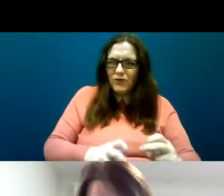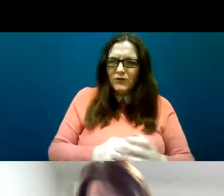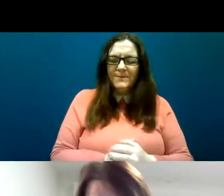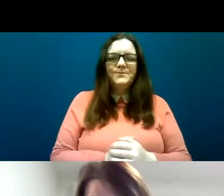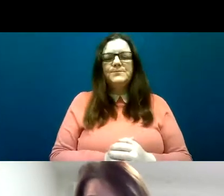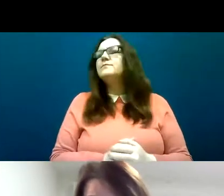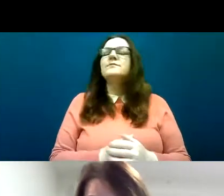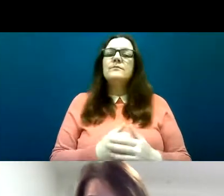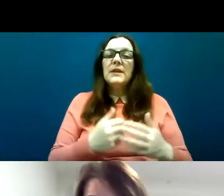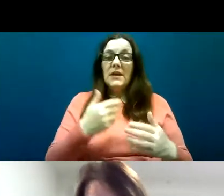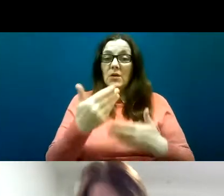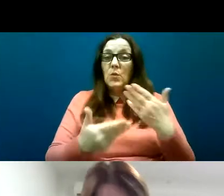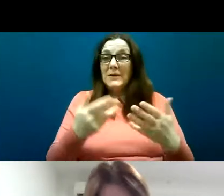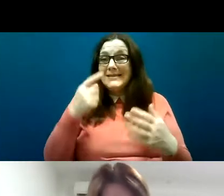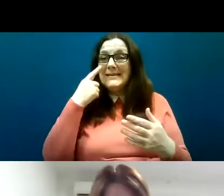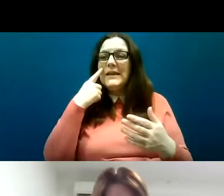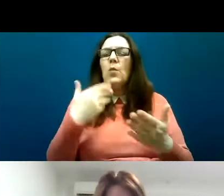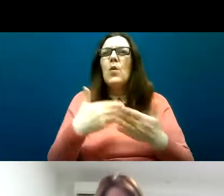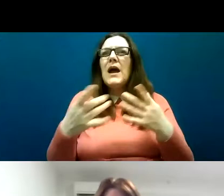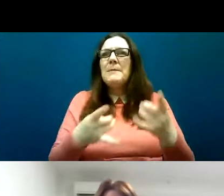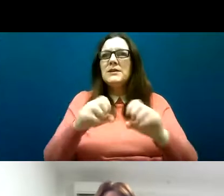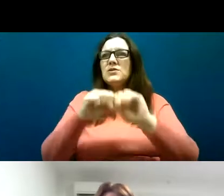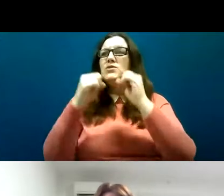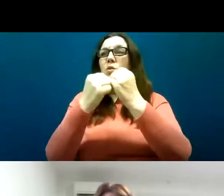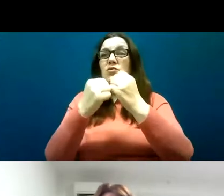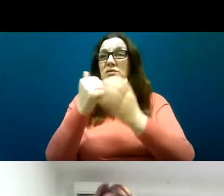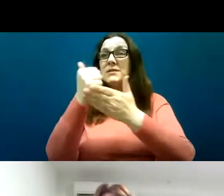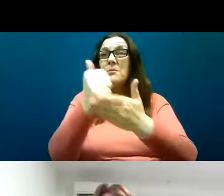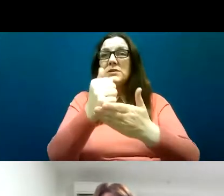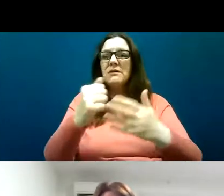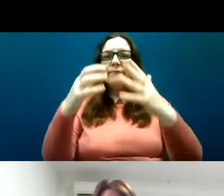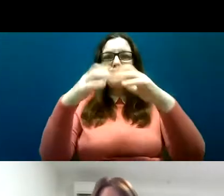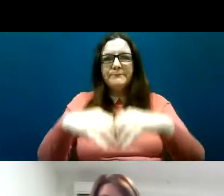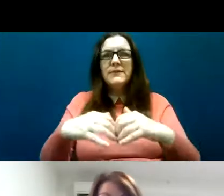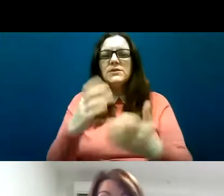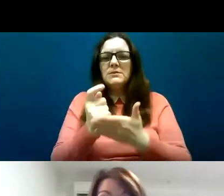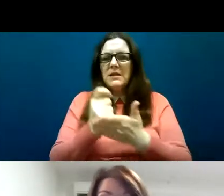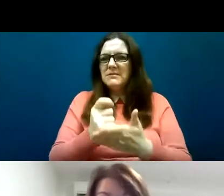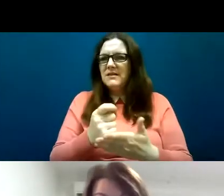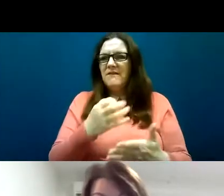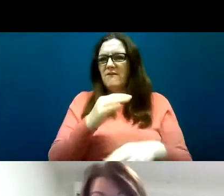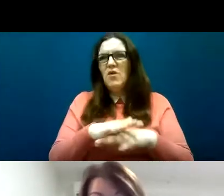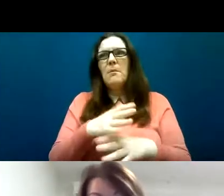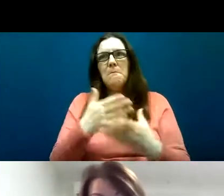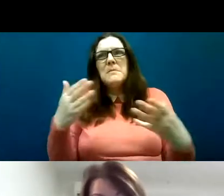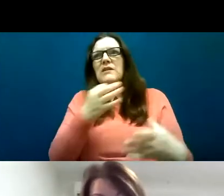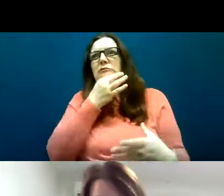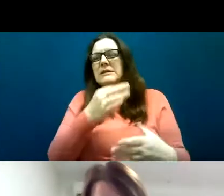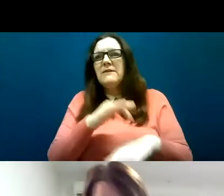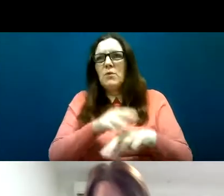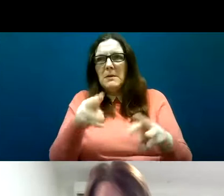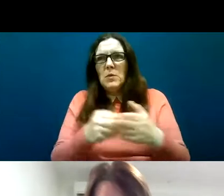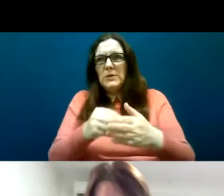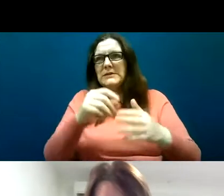social support as a major risk factor to unstable housing options for people with intellectual disability. And this